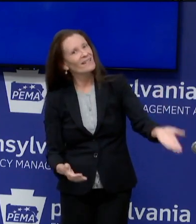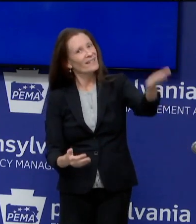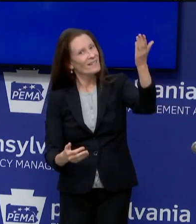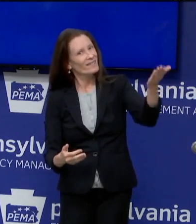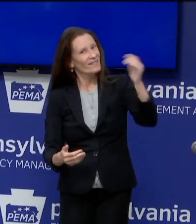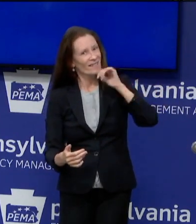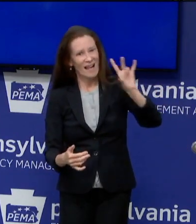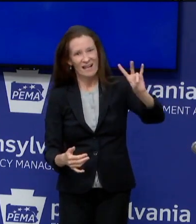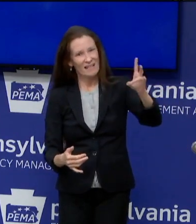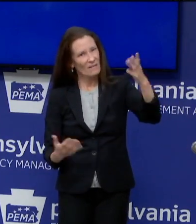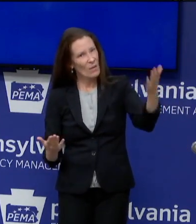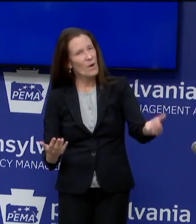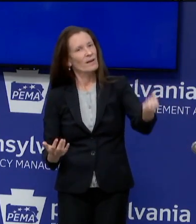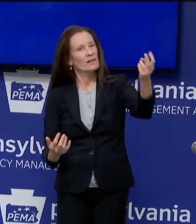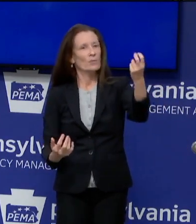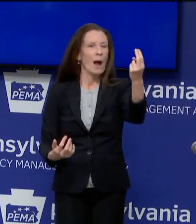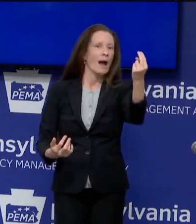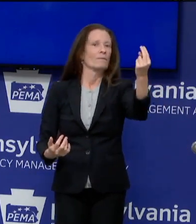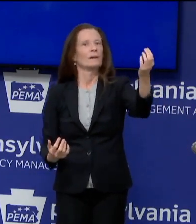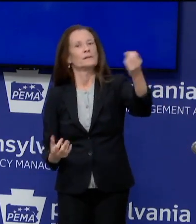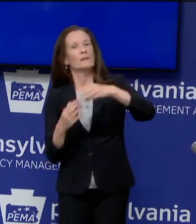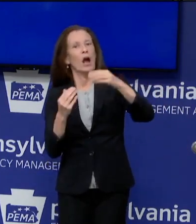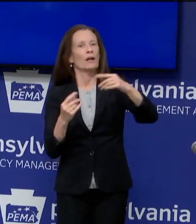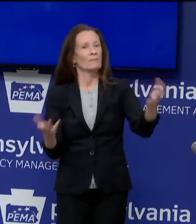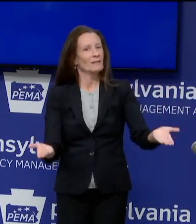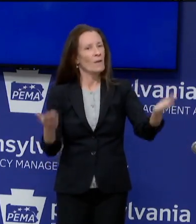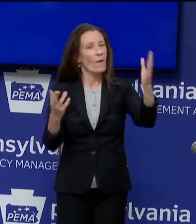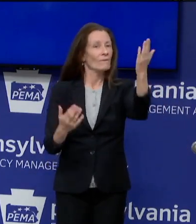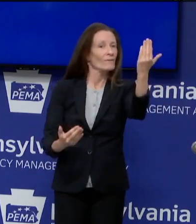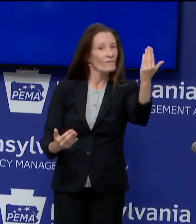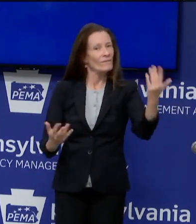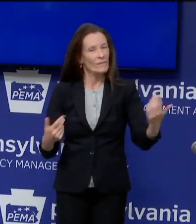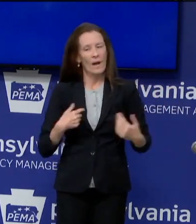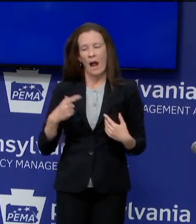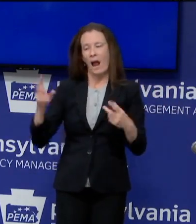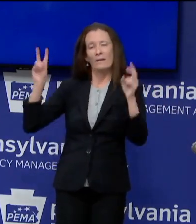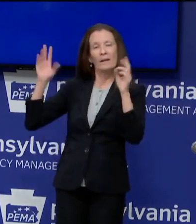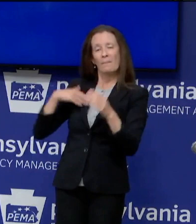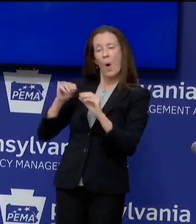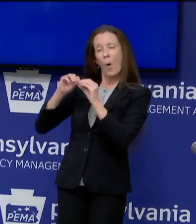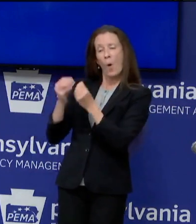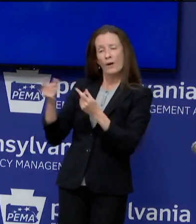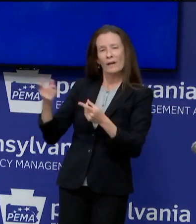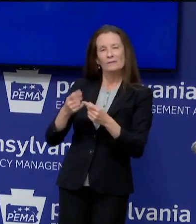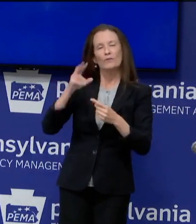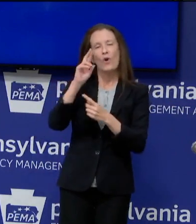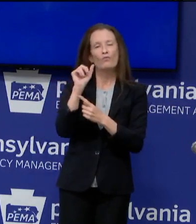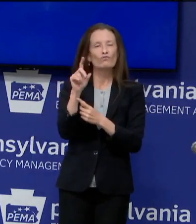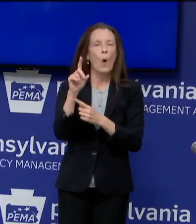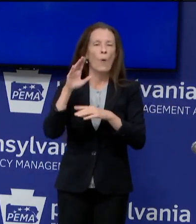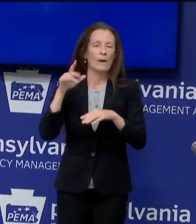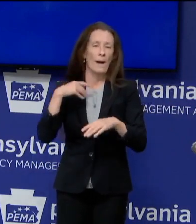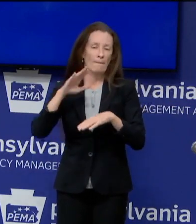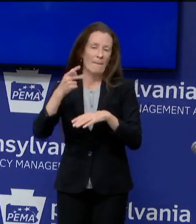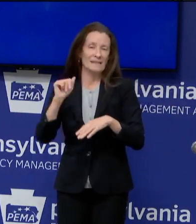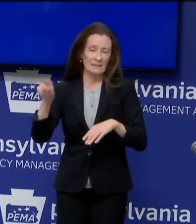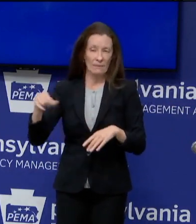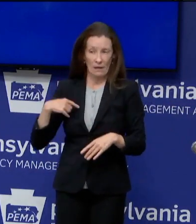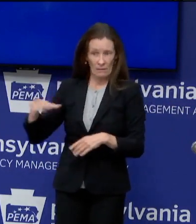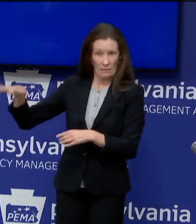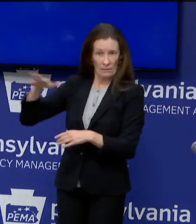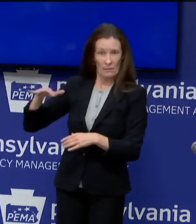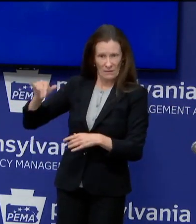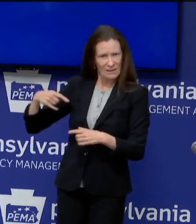the Road Pennsylvania. And I've worked with Make the Road for a number of years now. We've done a lot of very important social social welfare work and